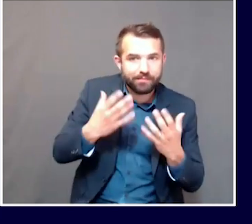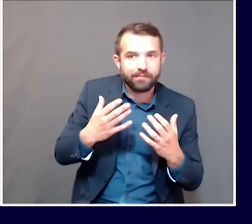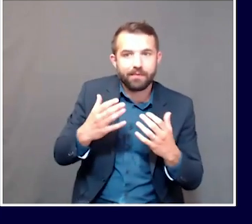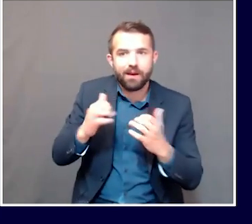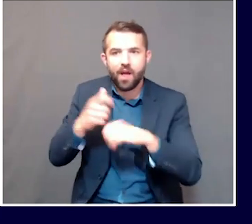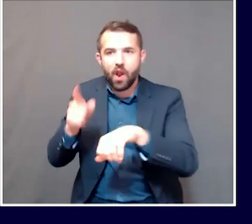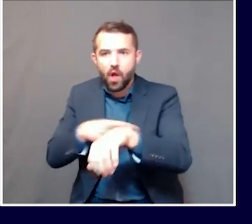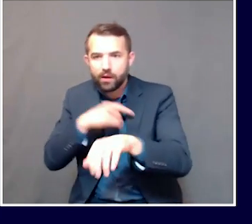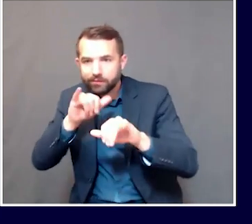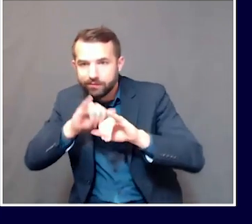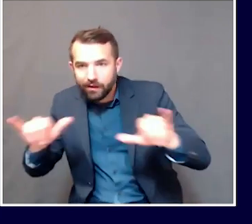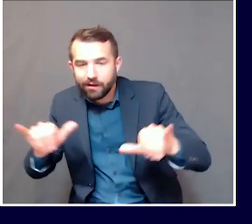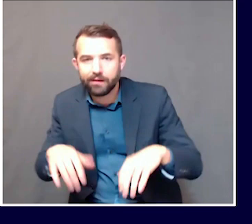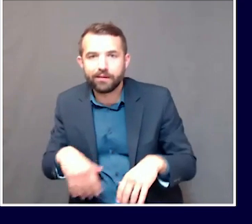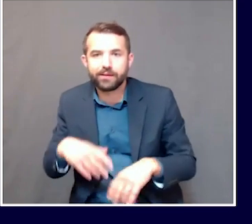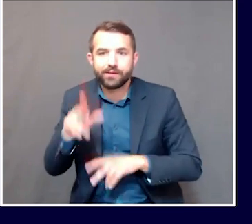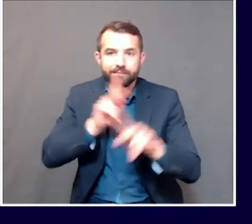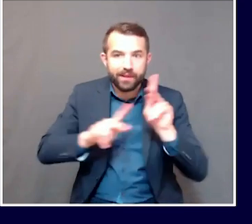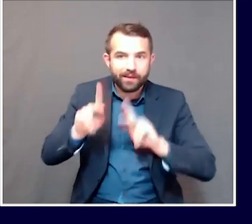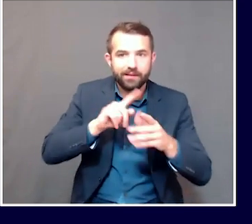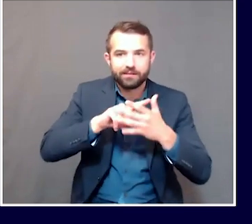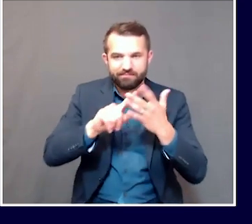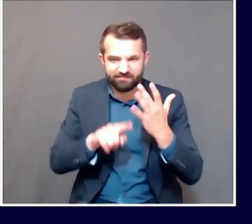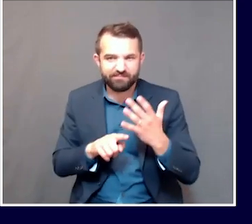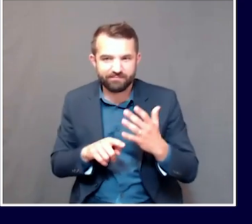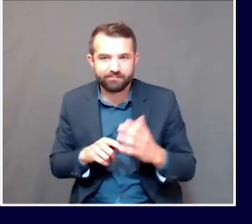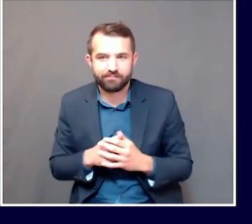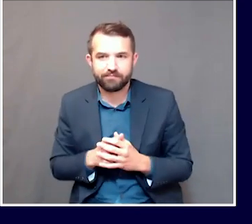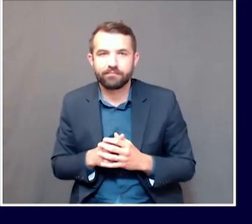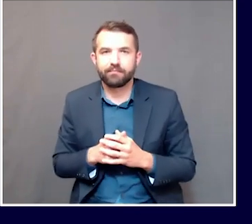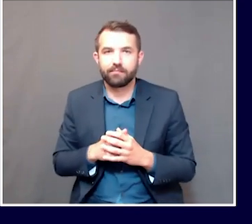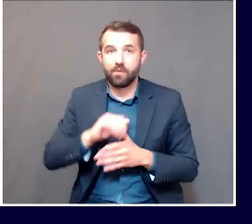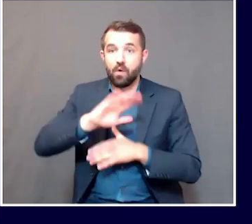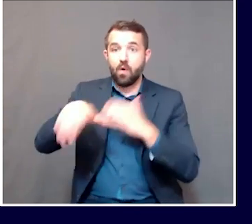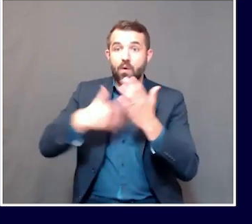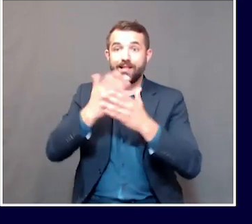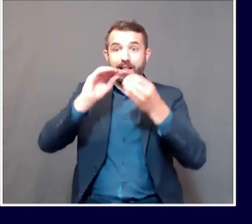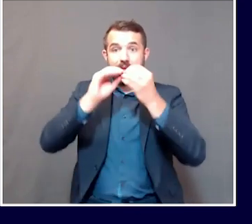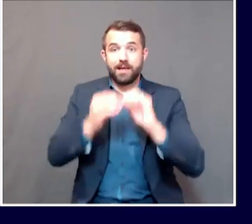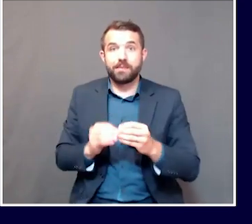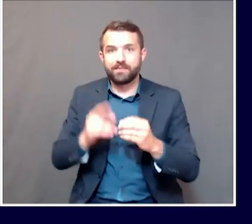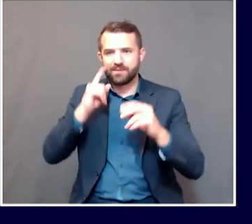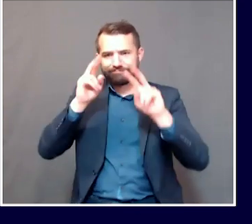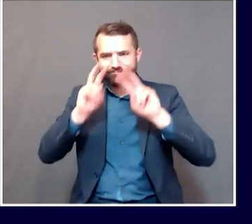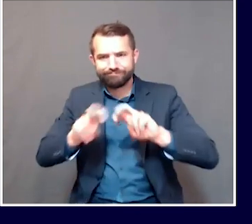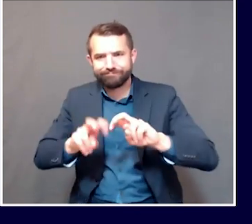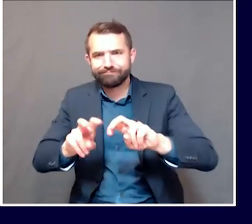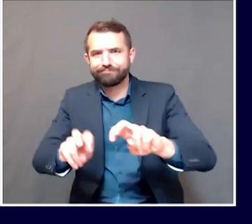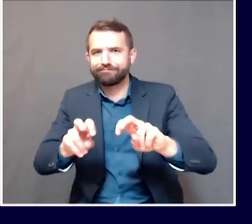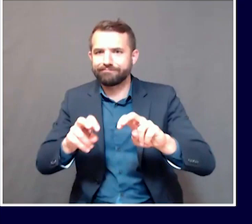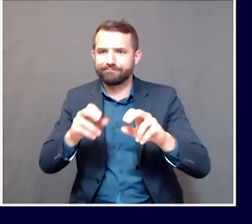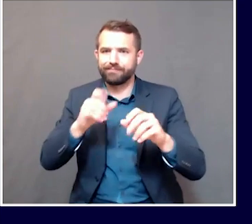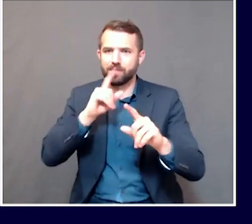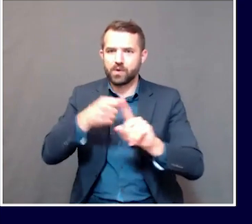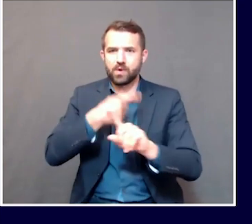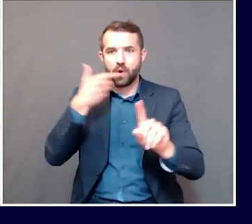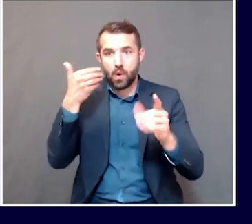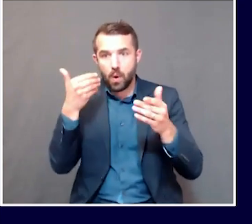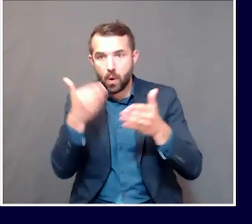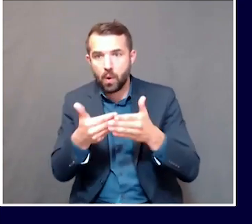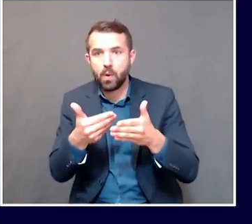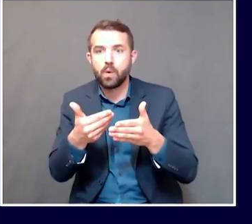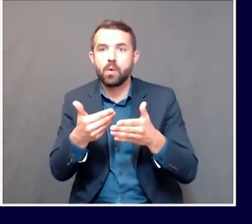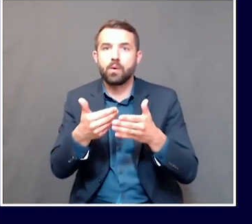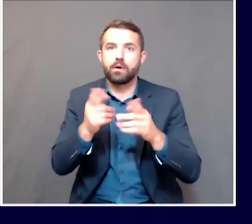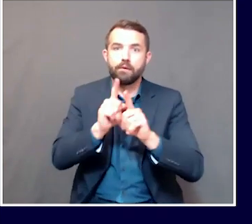the duration and density, and how close you are, whether it's